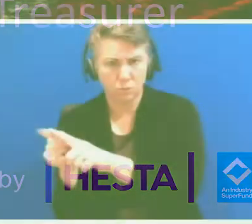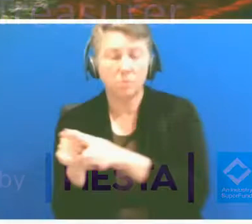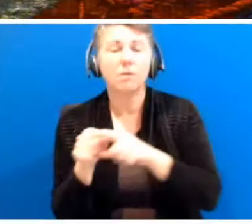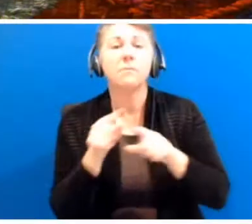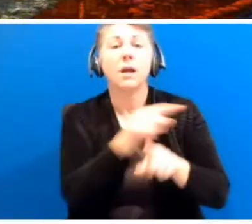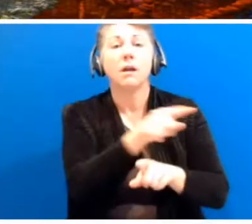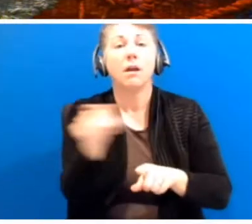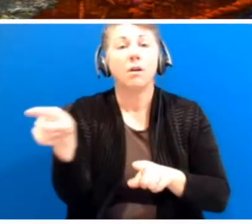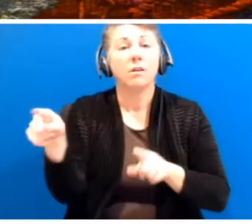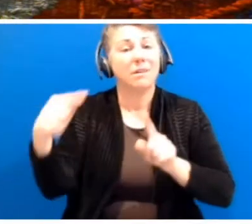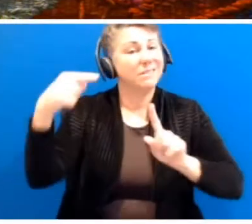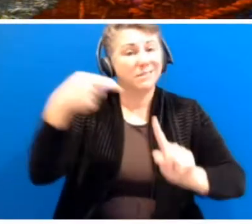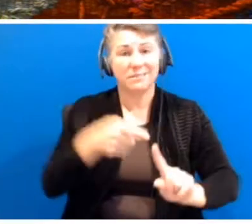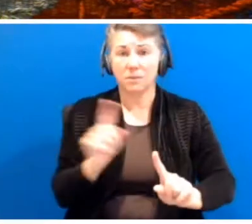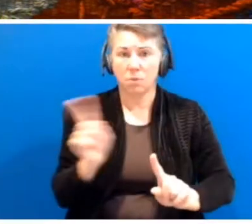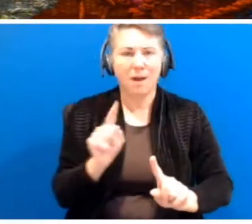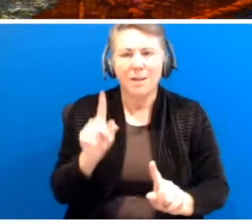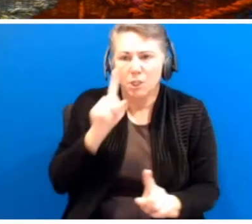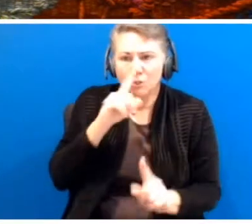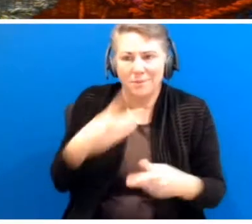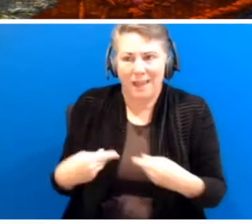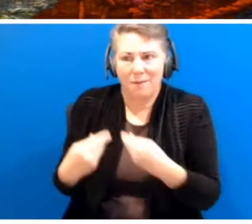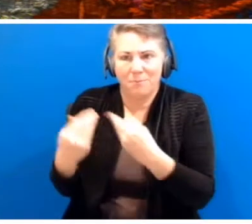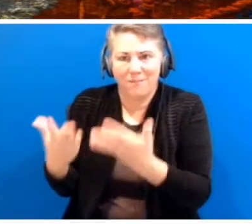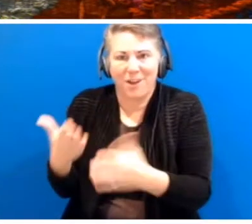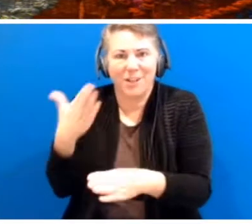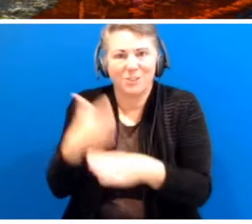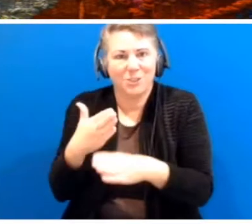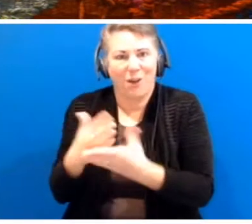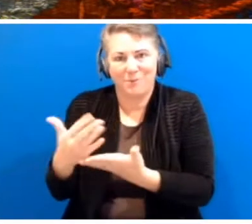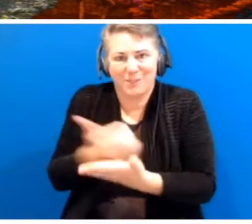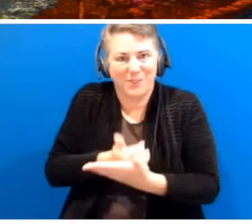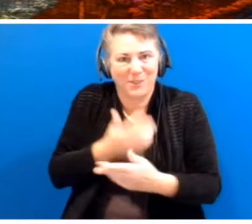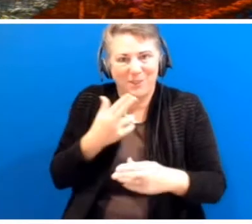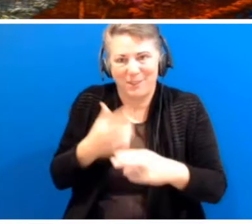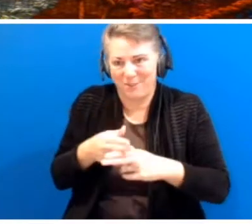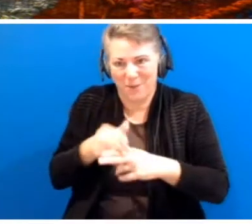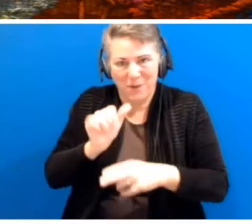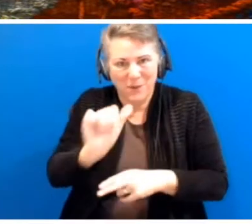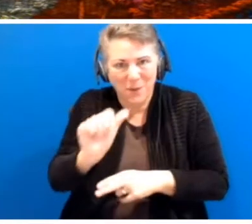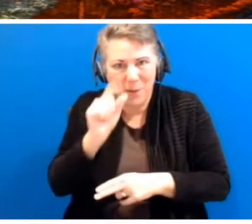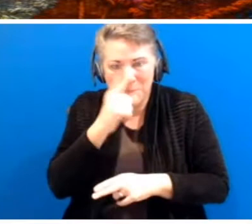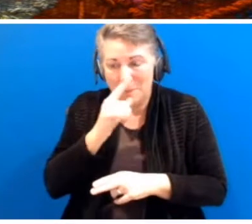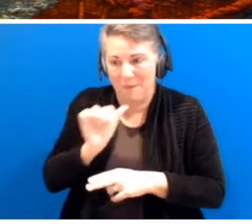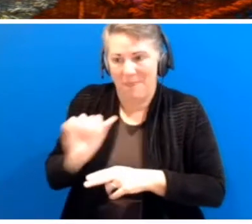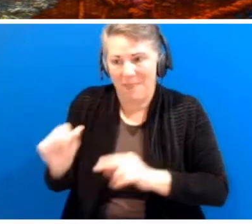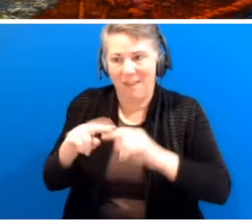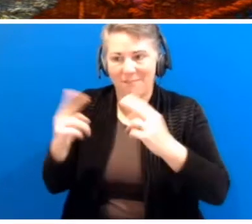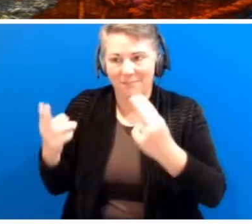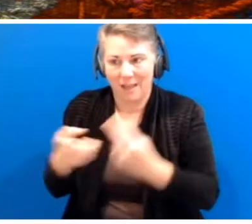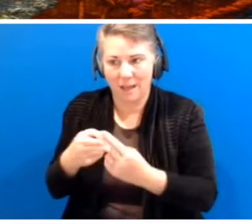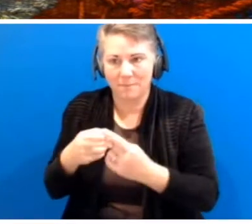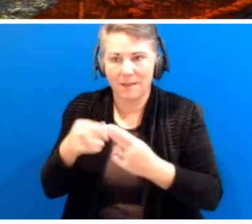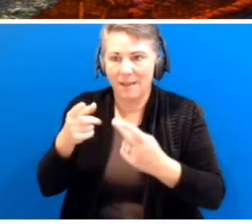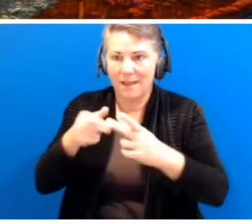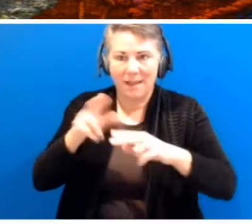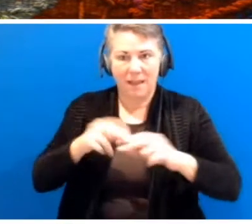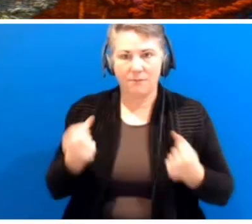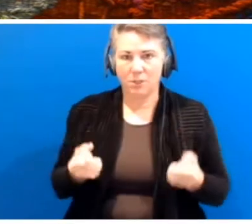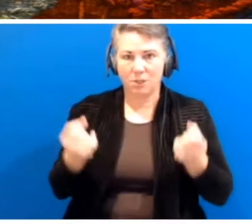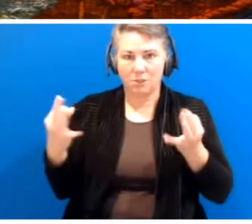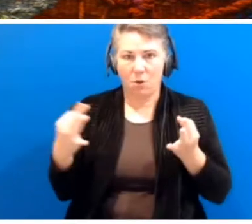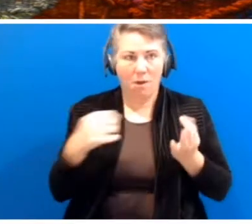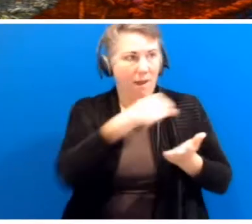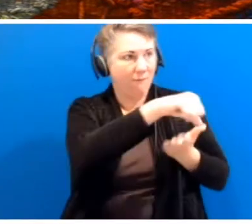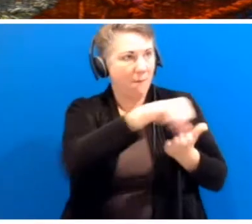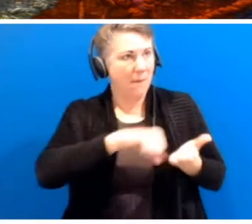that you can't provide job security to your workforce and their families unless you have security of payments from the state government as well.